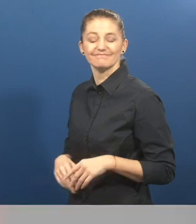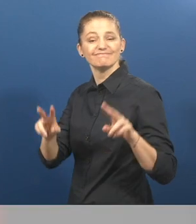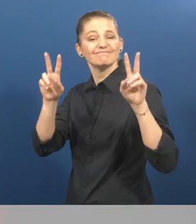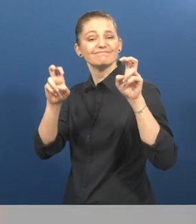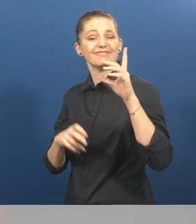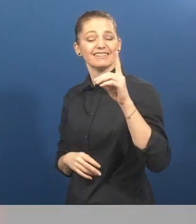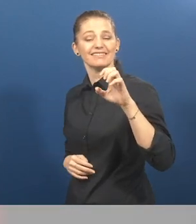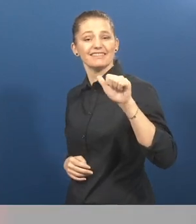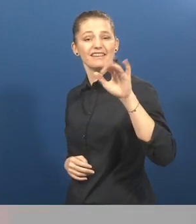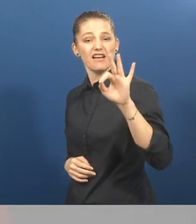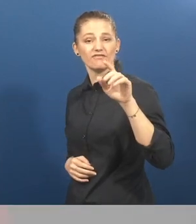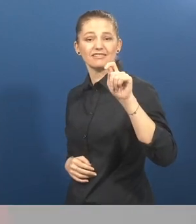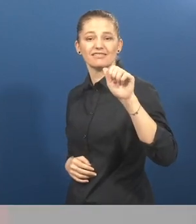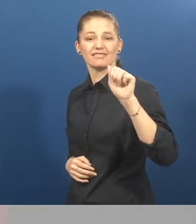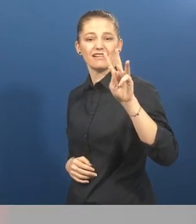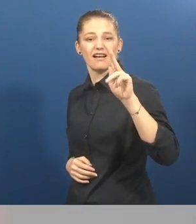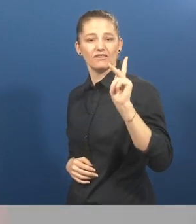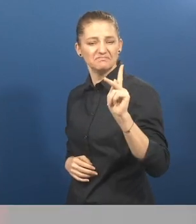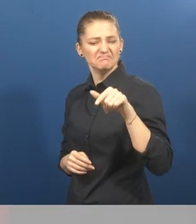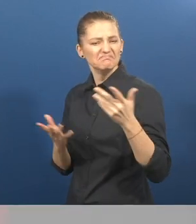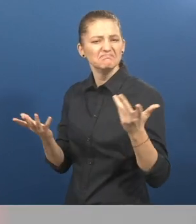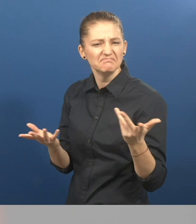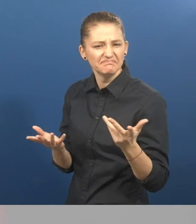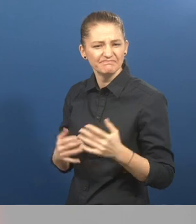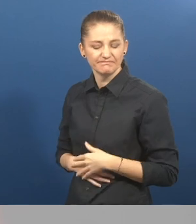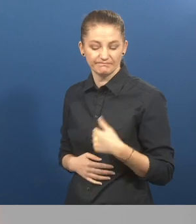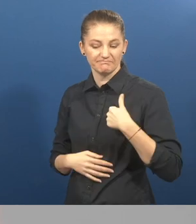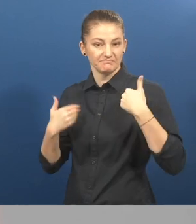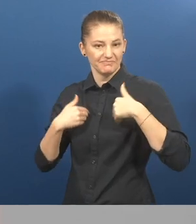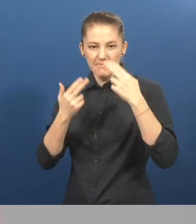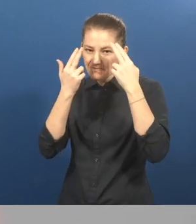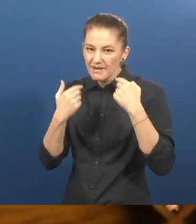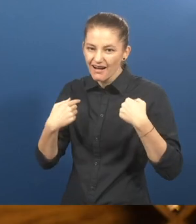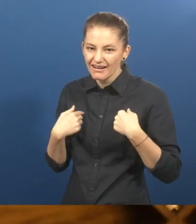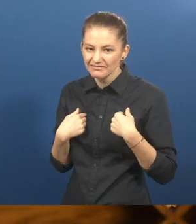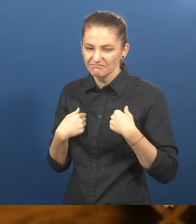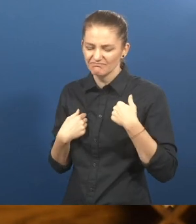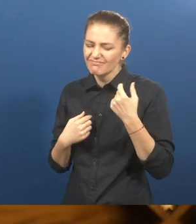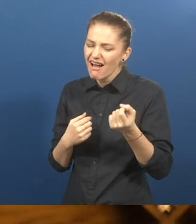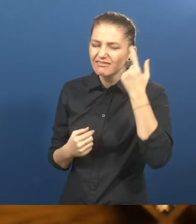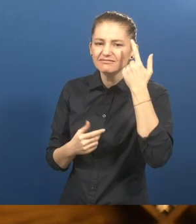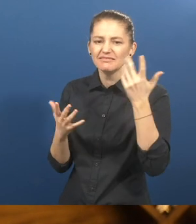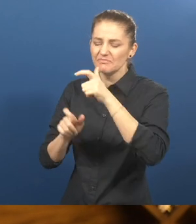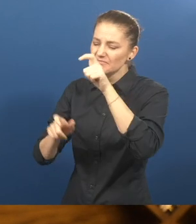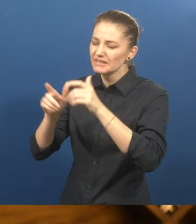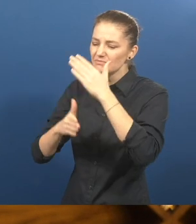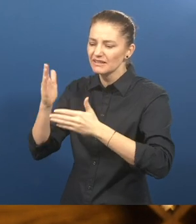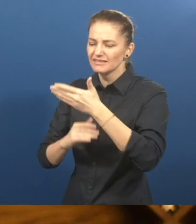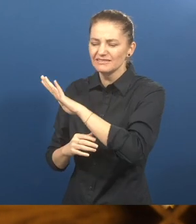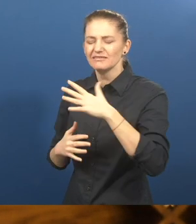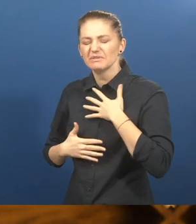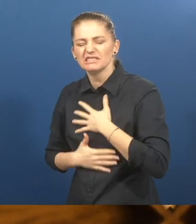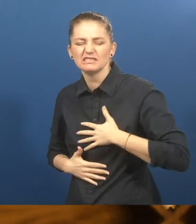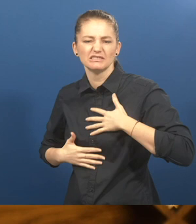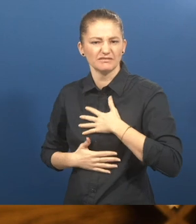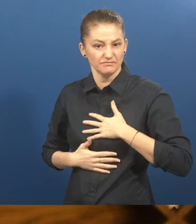What is DevTalk about? Abdul Qadir, COO and co-founder of DevTalk. As a blind person, I can understand the pain of